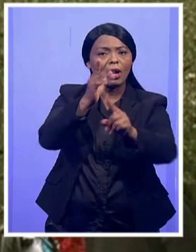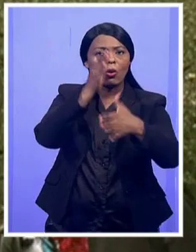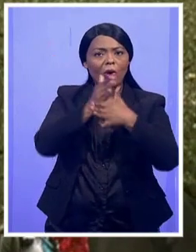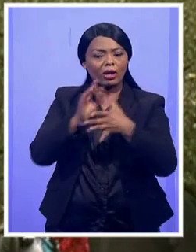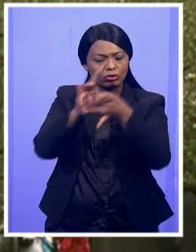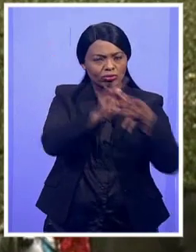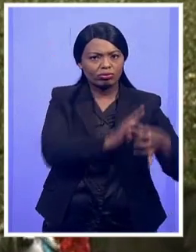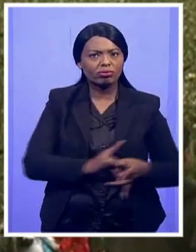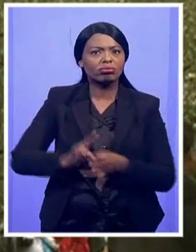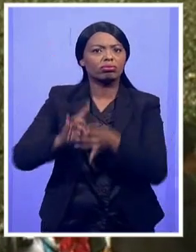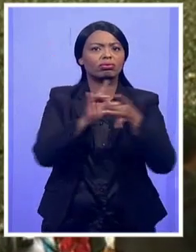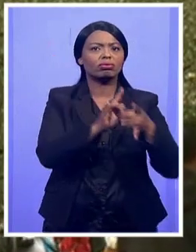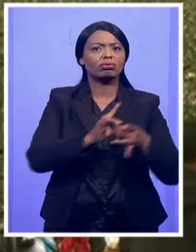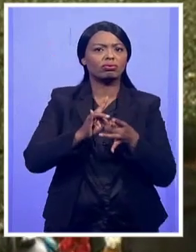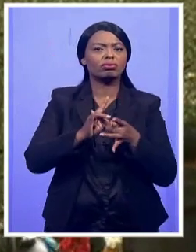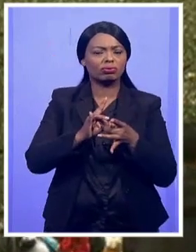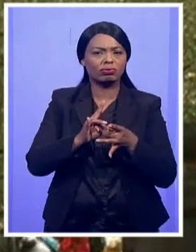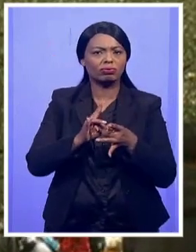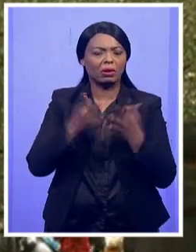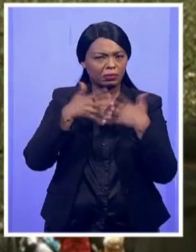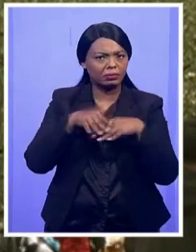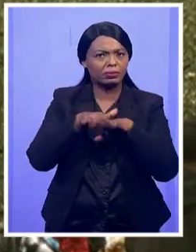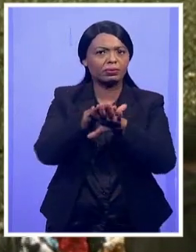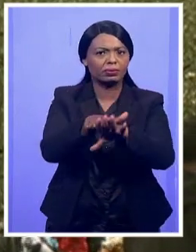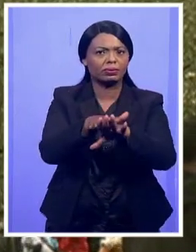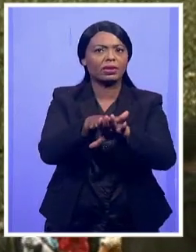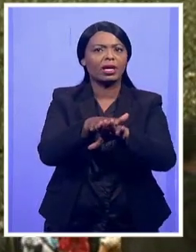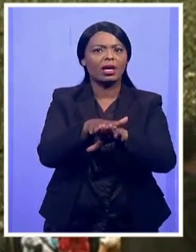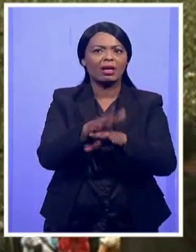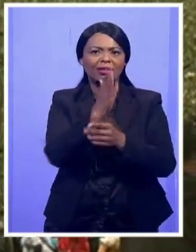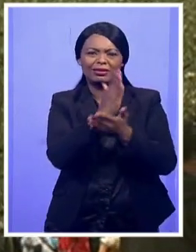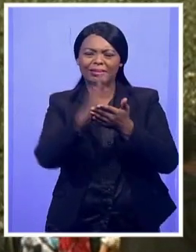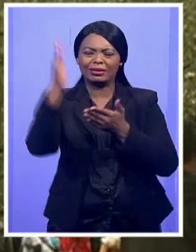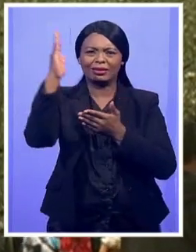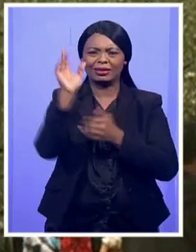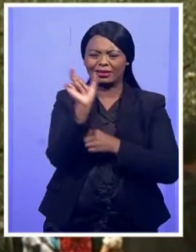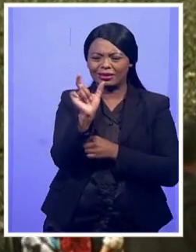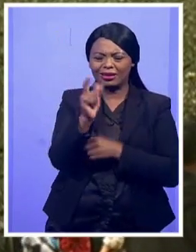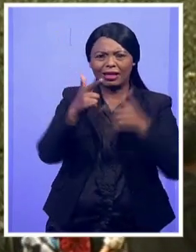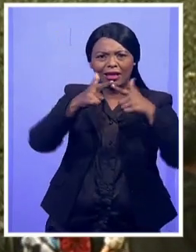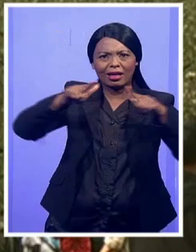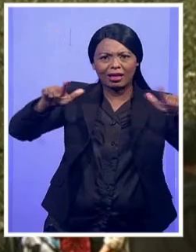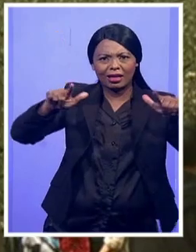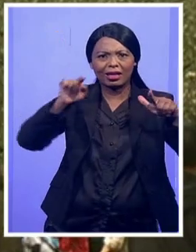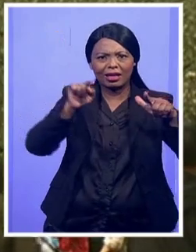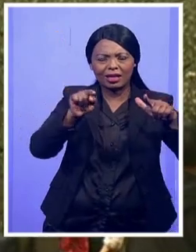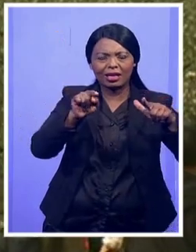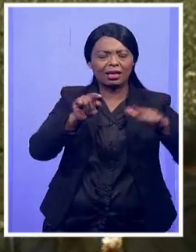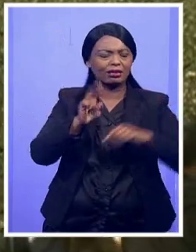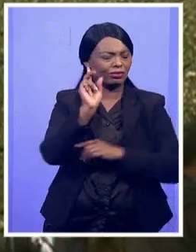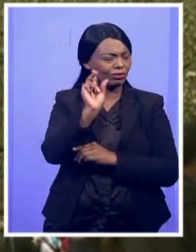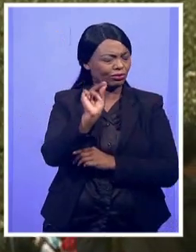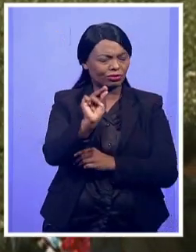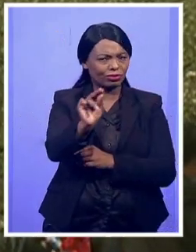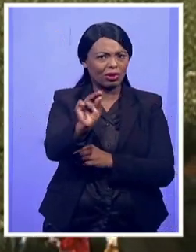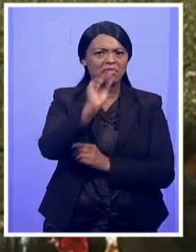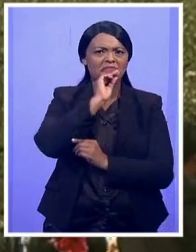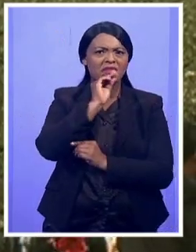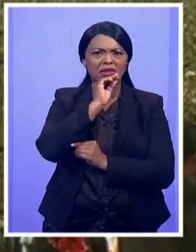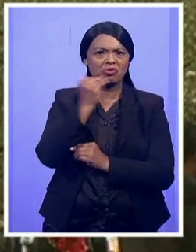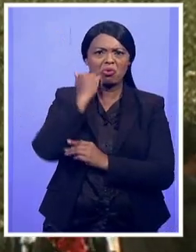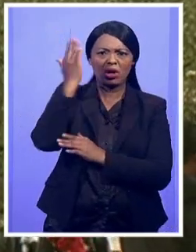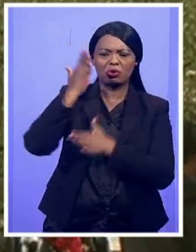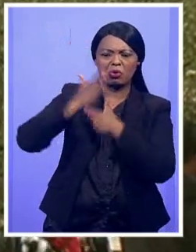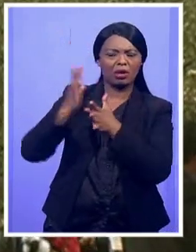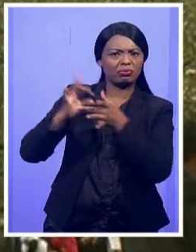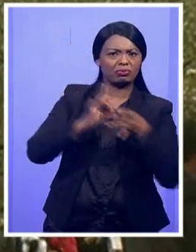I think in the end, it's bigger than just taking away Afrikaans' entitlement. It's actually telling us that we don't want to work together. And I think that